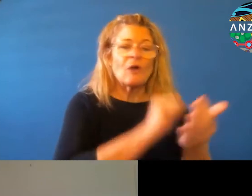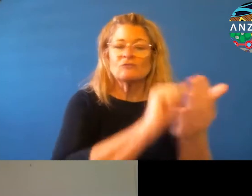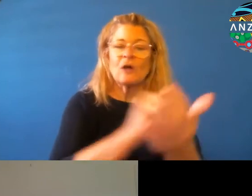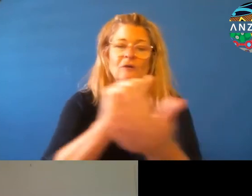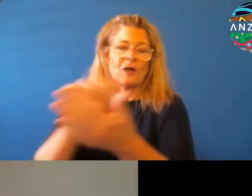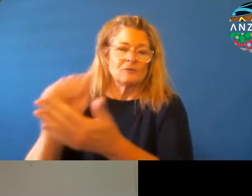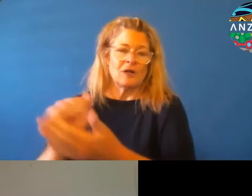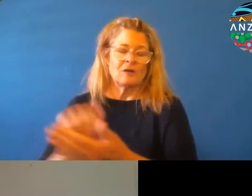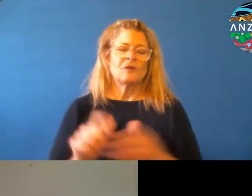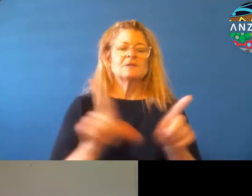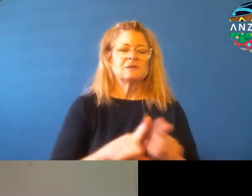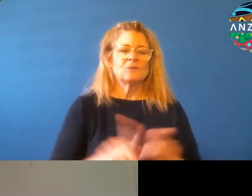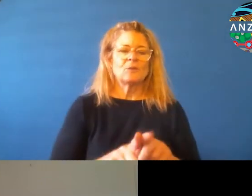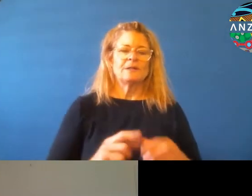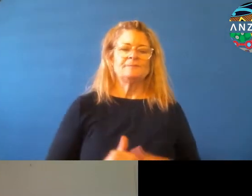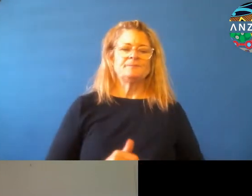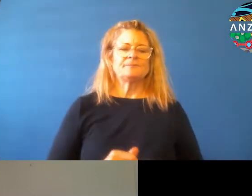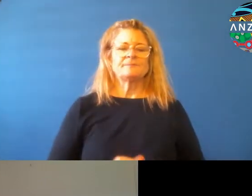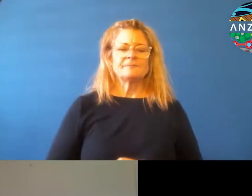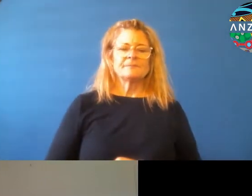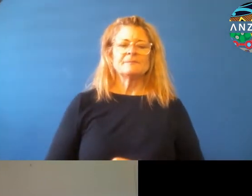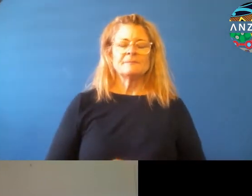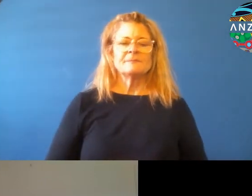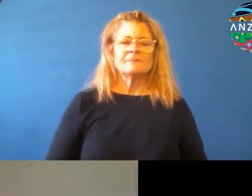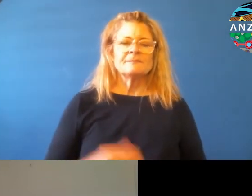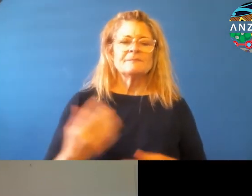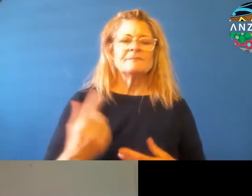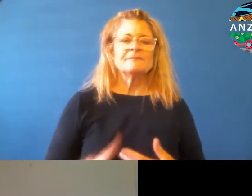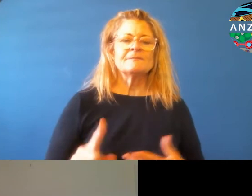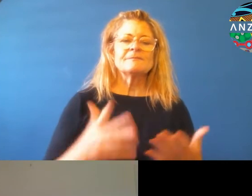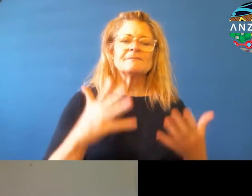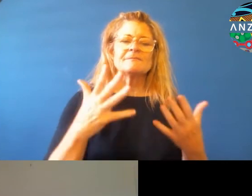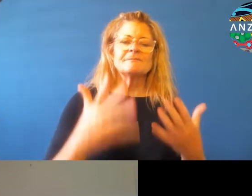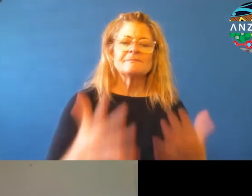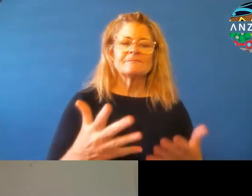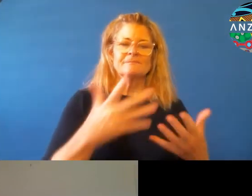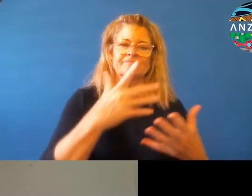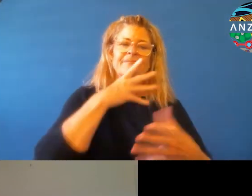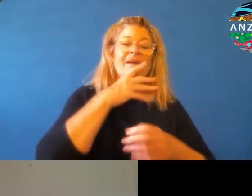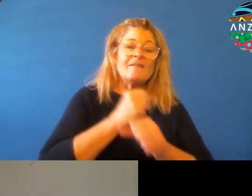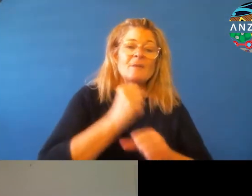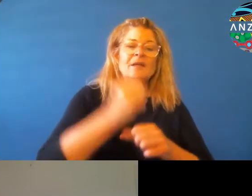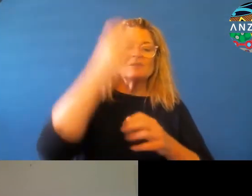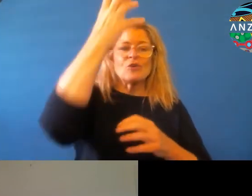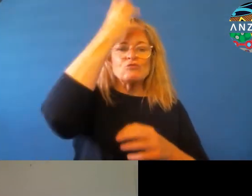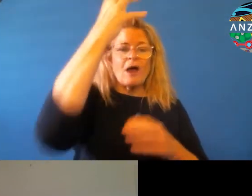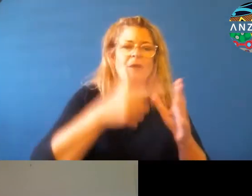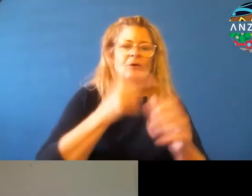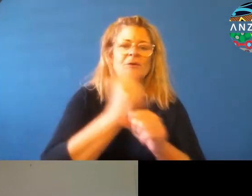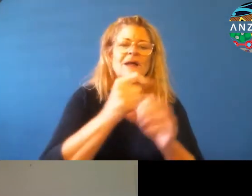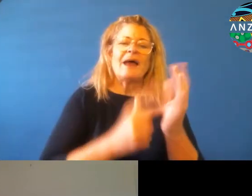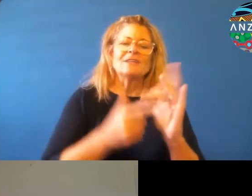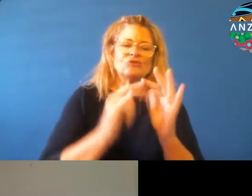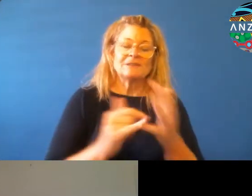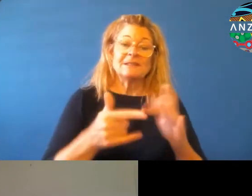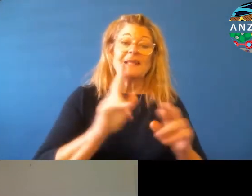the desire by crown agencies to address the issues